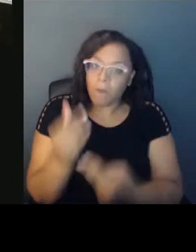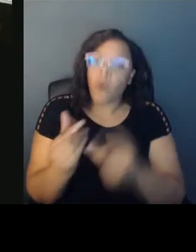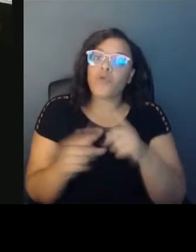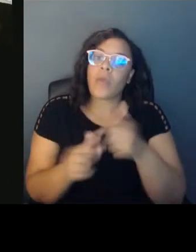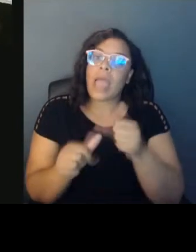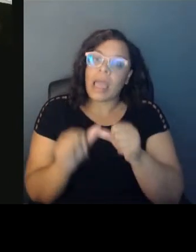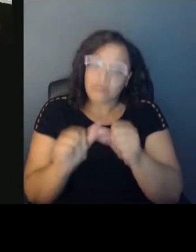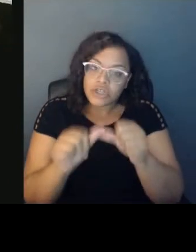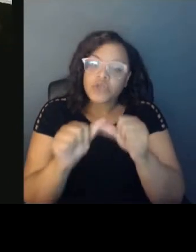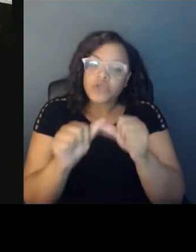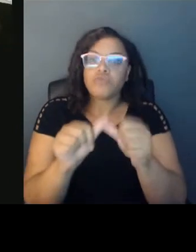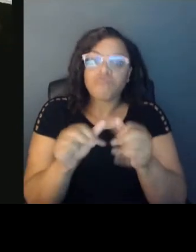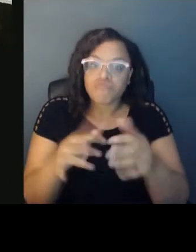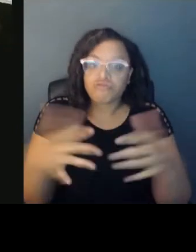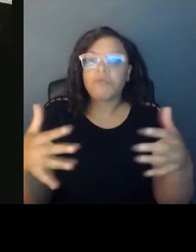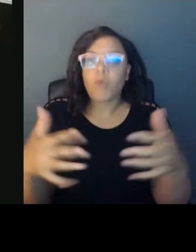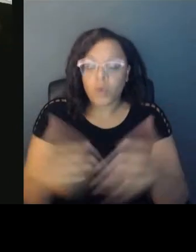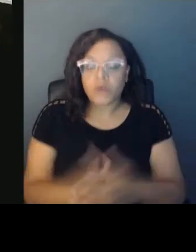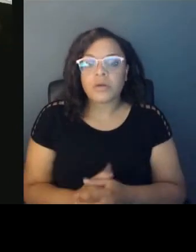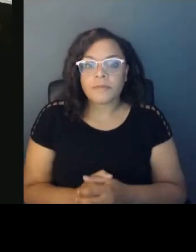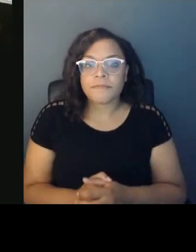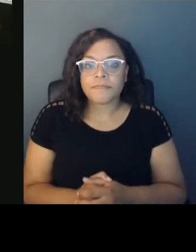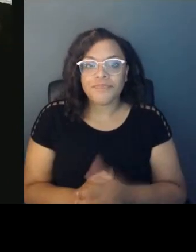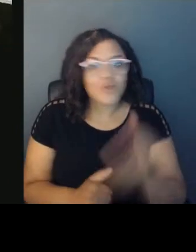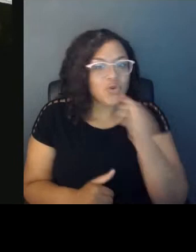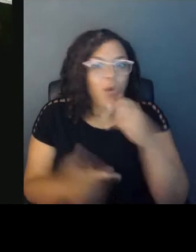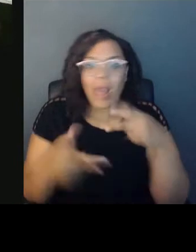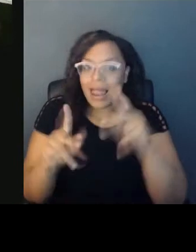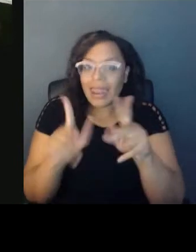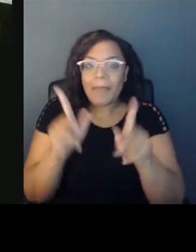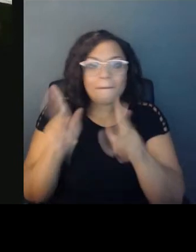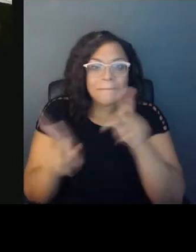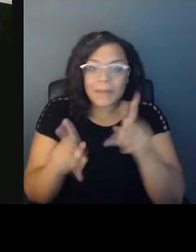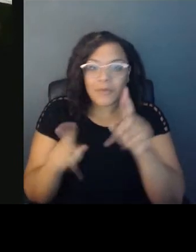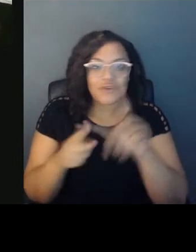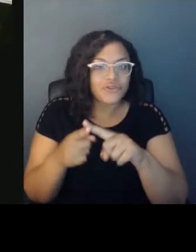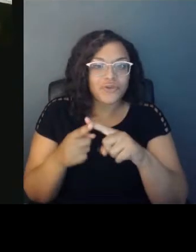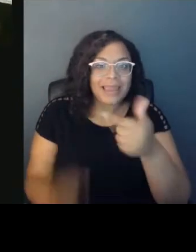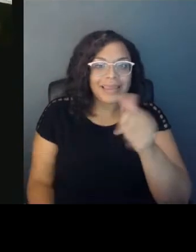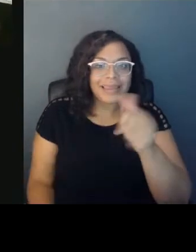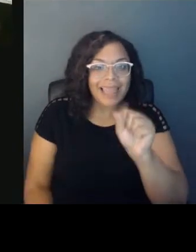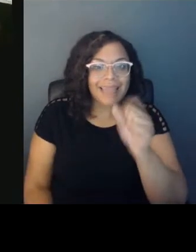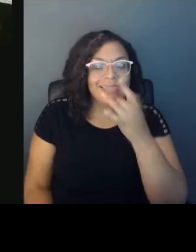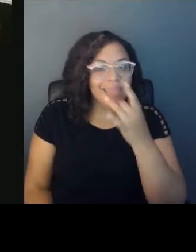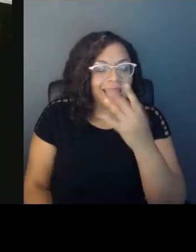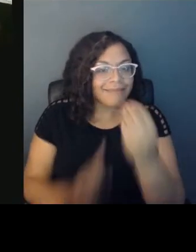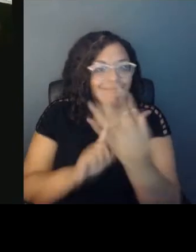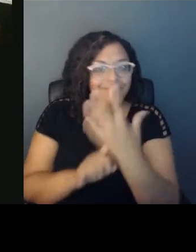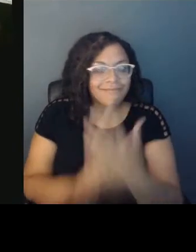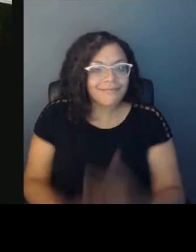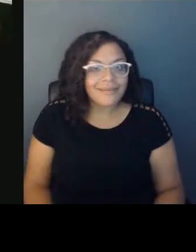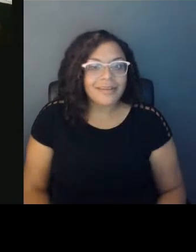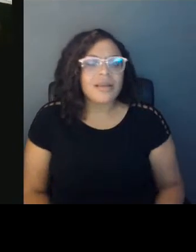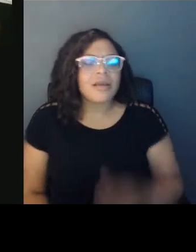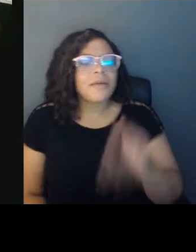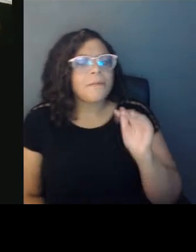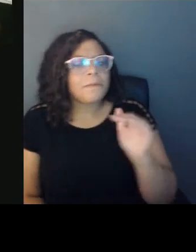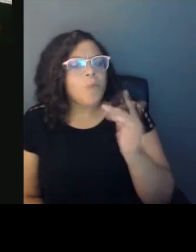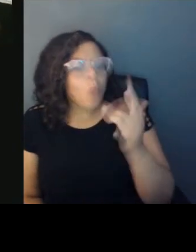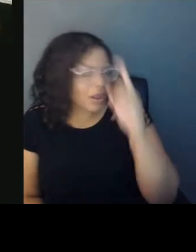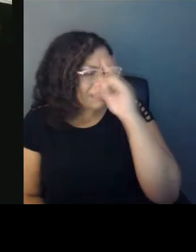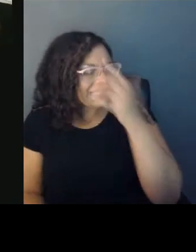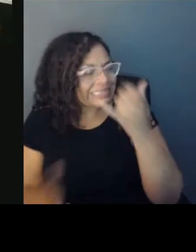you know, not allow people to gaslight you. Why do you think there's still a stigma around mental health, mental wellness